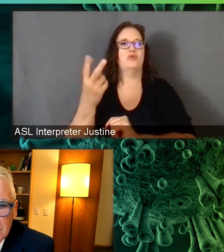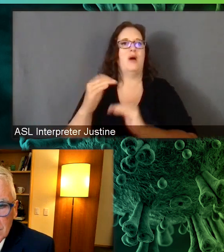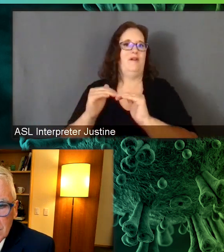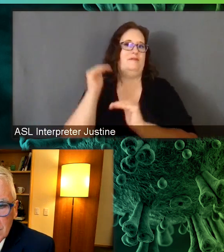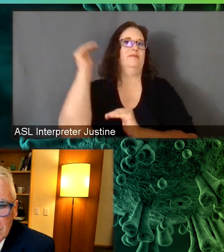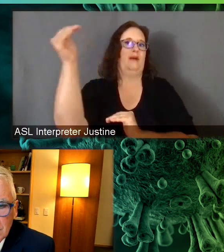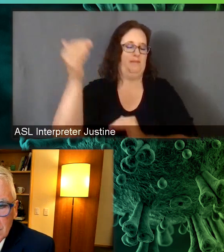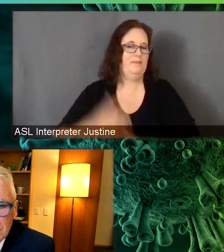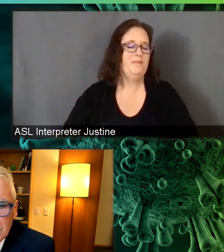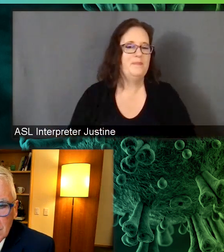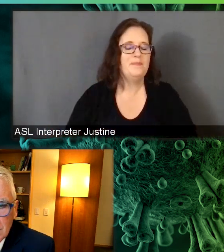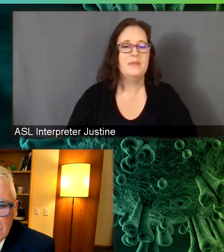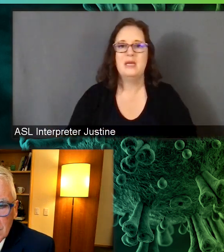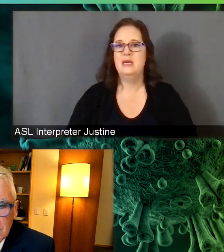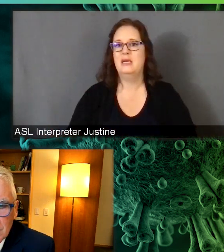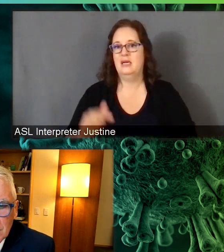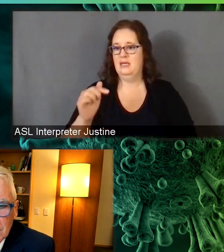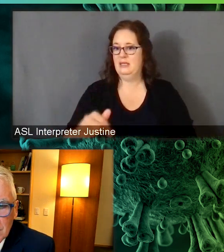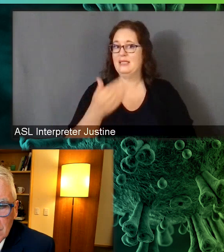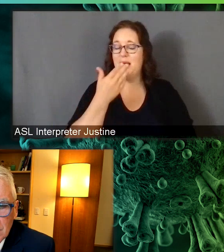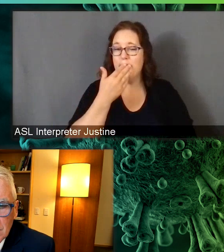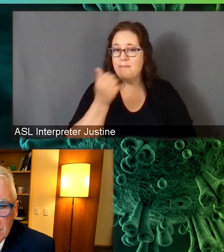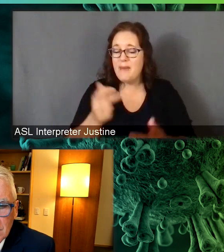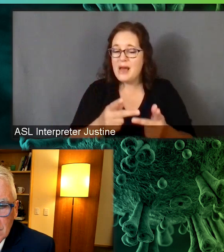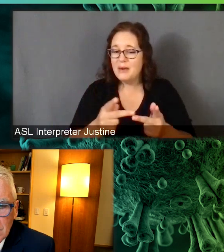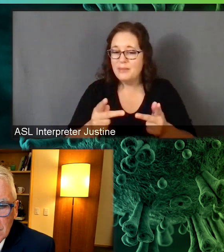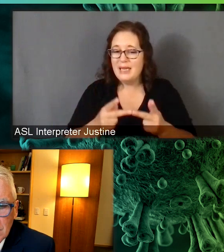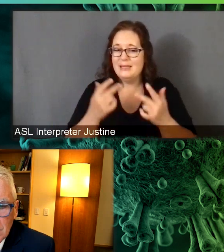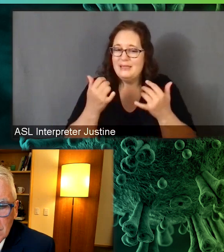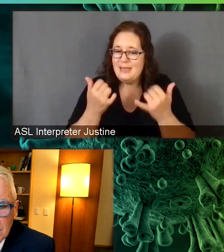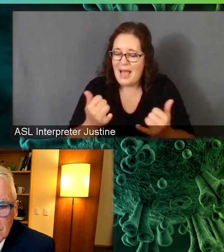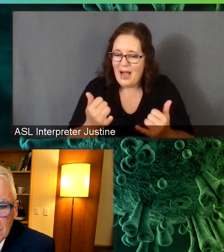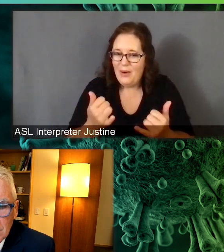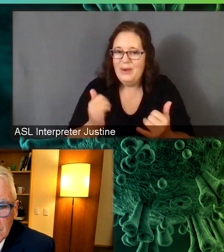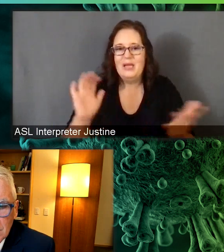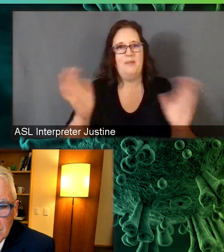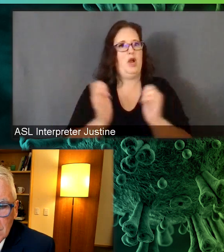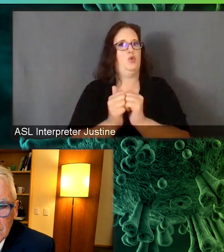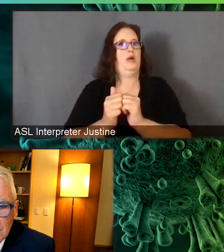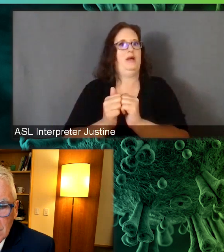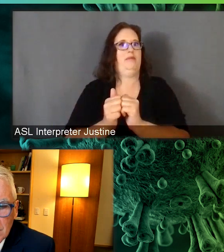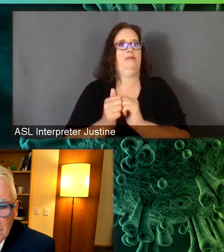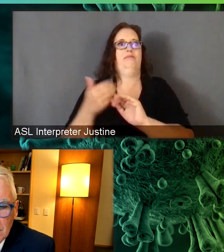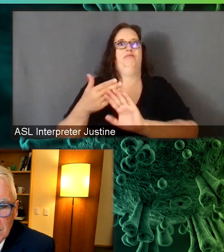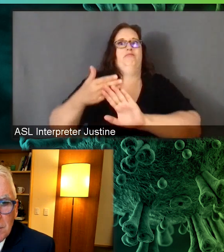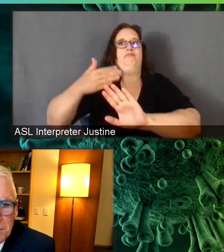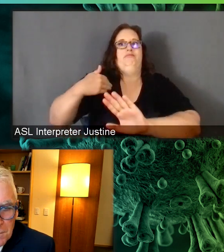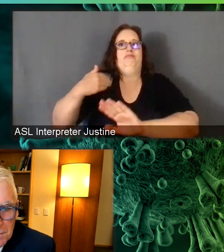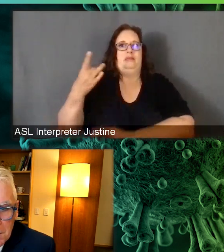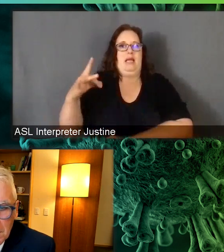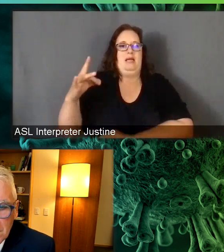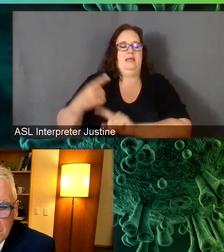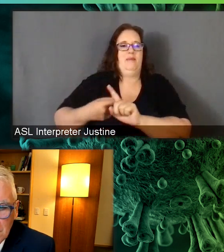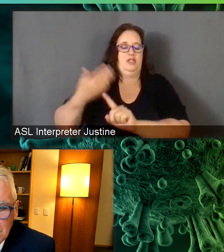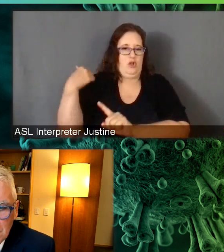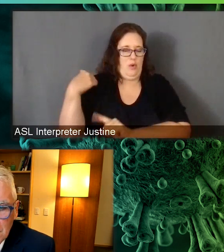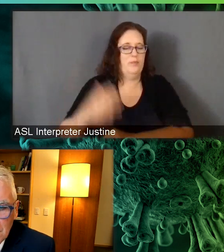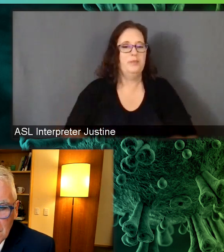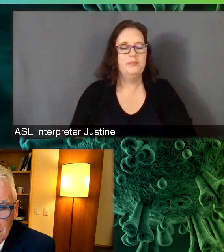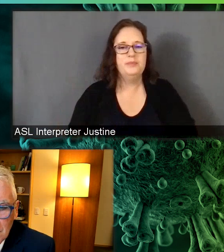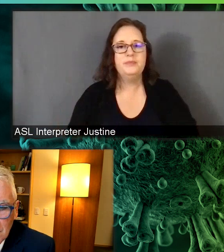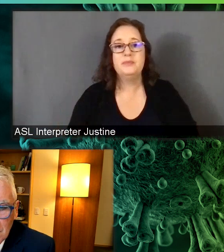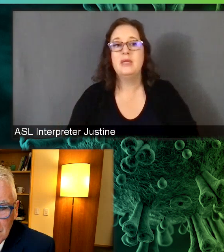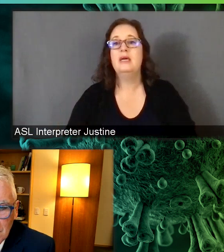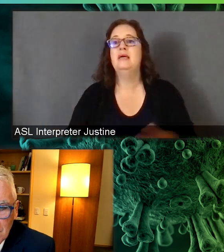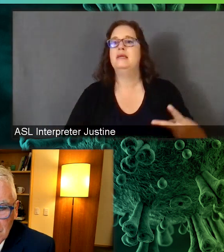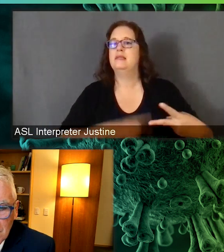how I would say we're in a better place than we were at the start of the pandemic when there really were a lot of unknowns. On the flip side, as you mentioned, Delta